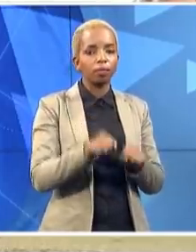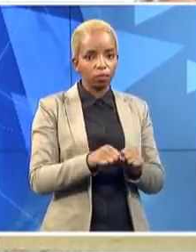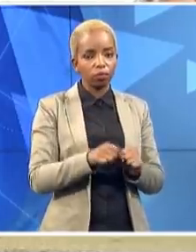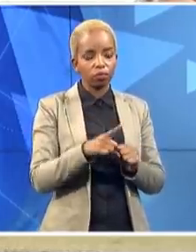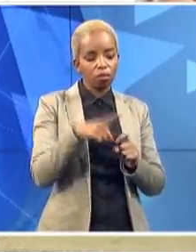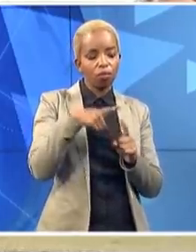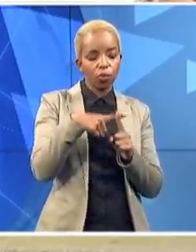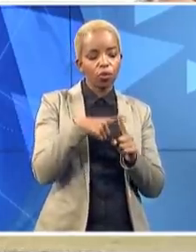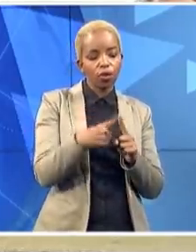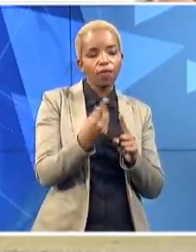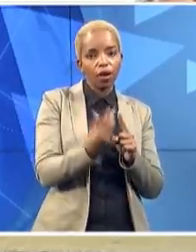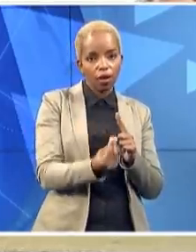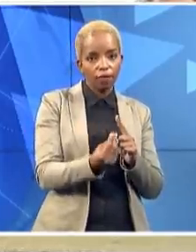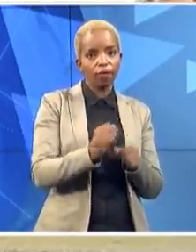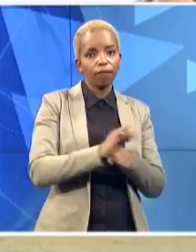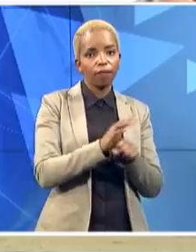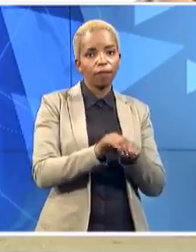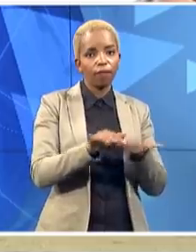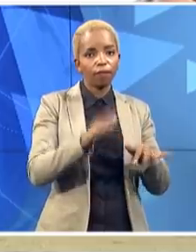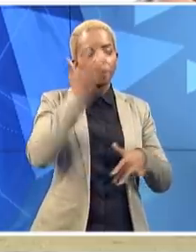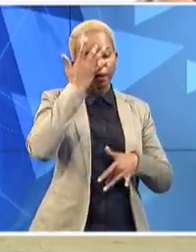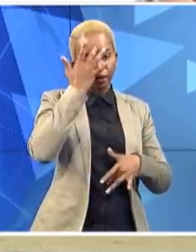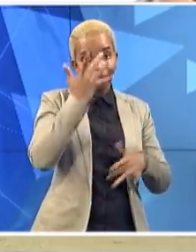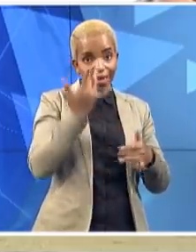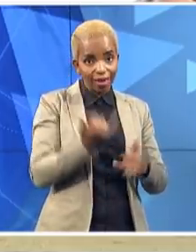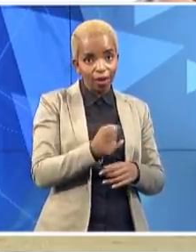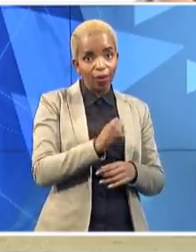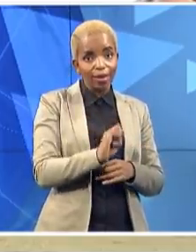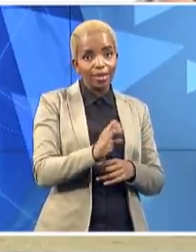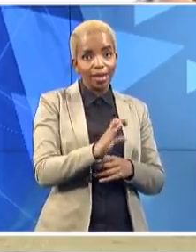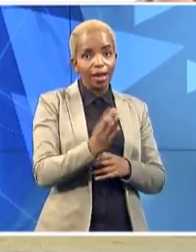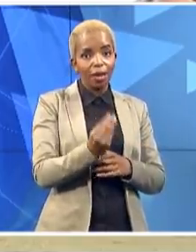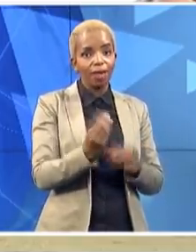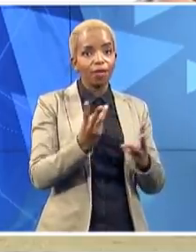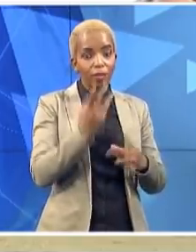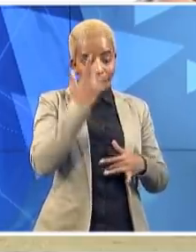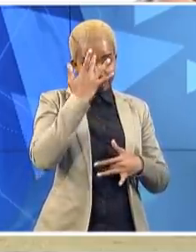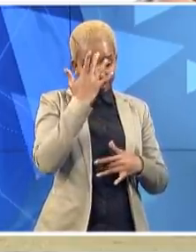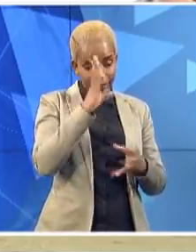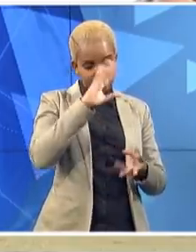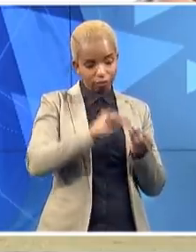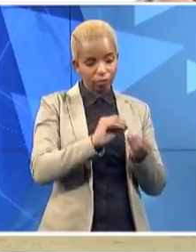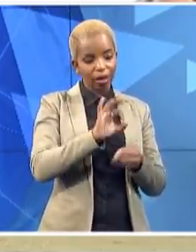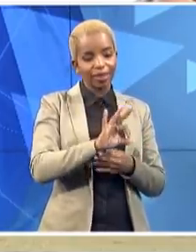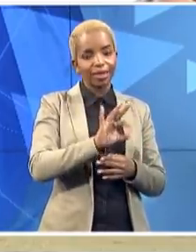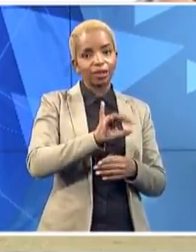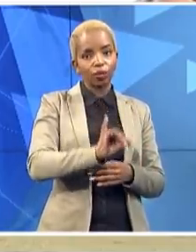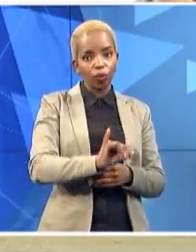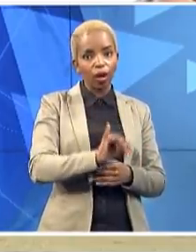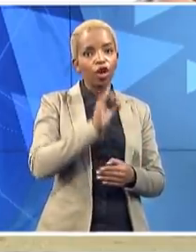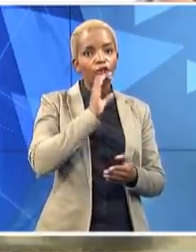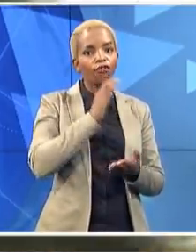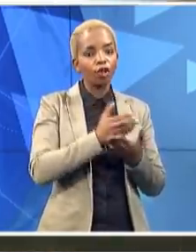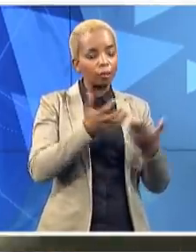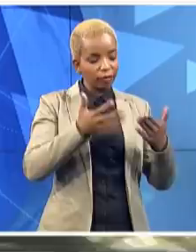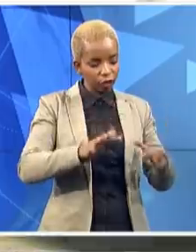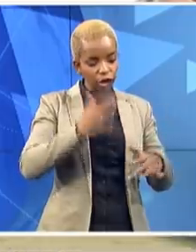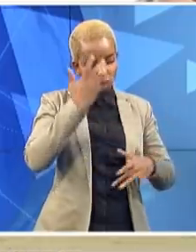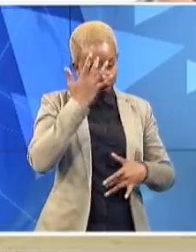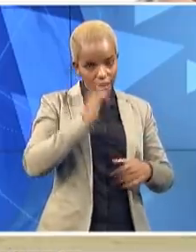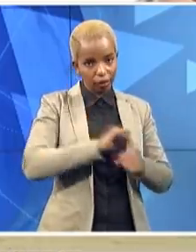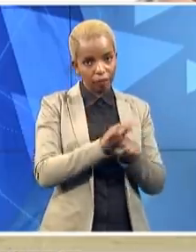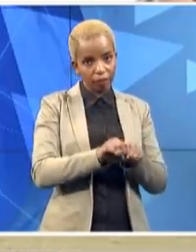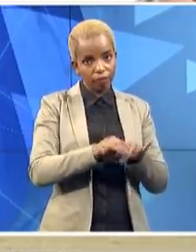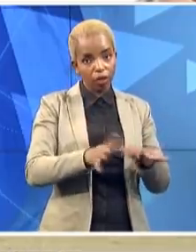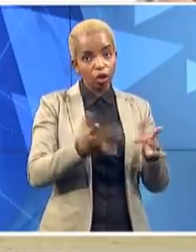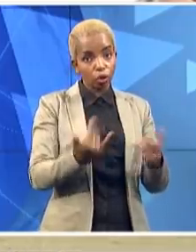now sitting at 31 cases of confirmed cases of COVID-19. Today they will be conducting mass testing at